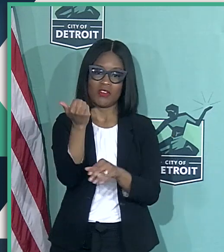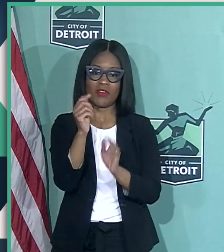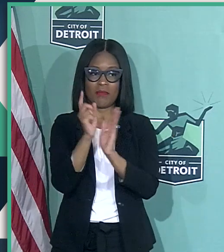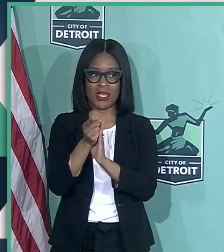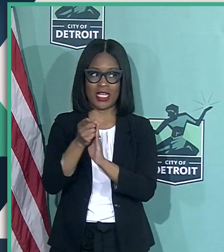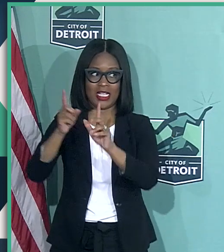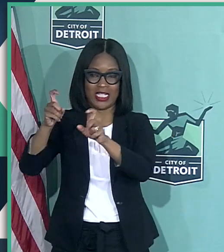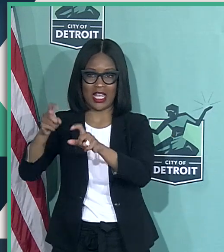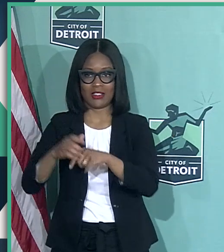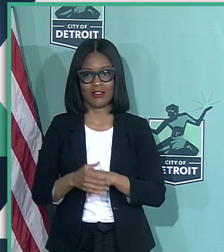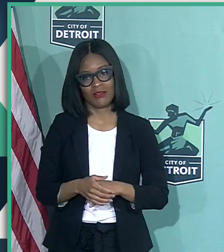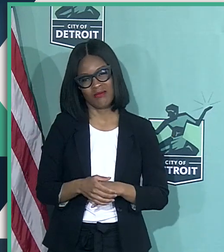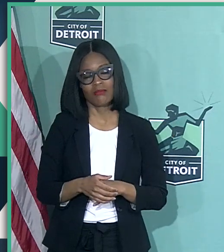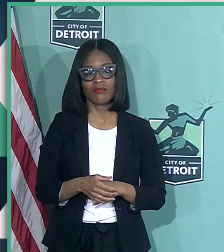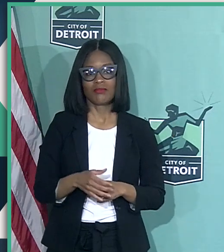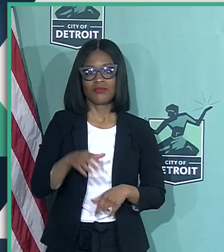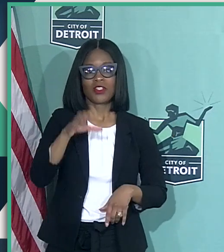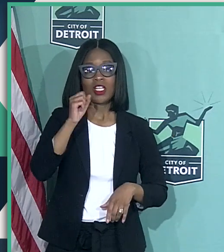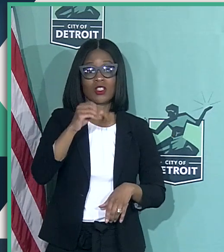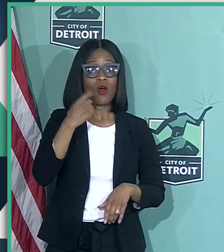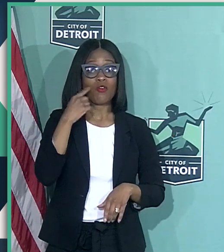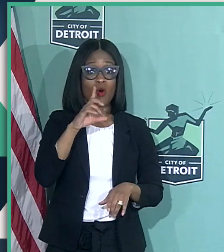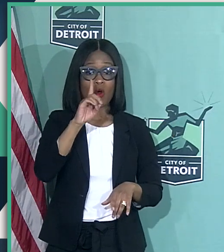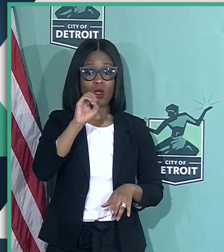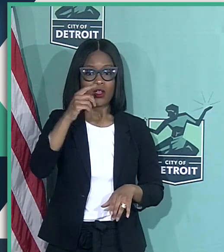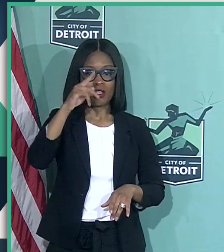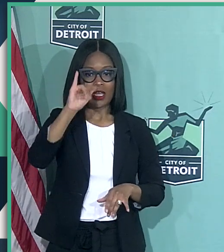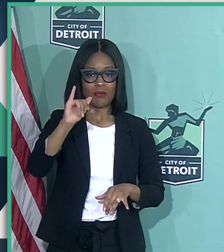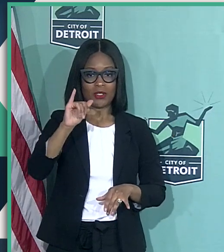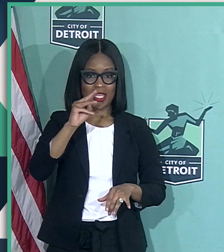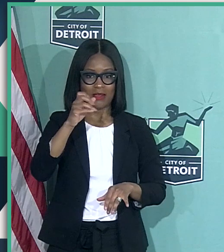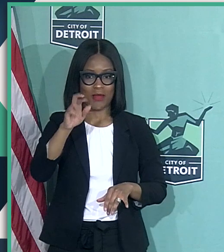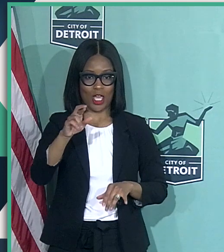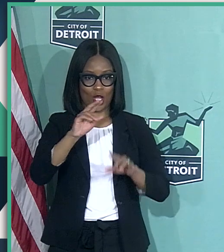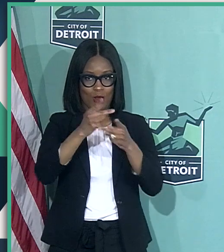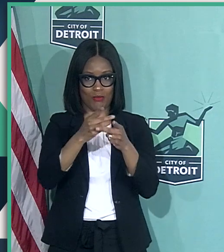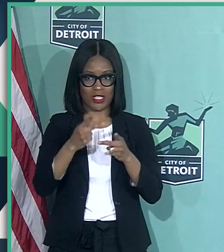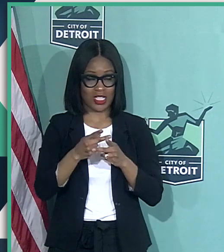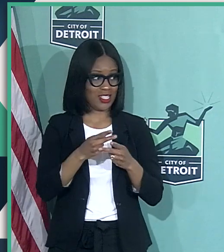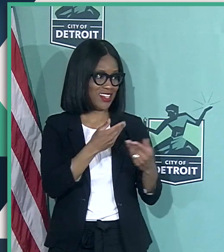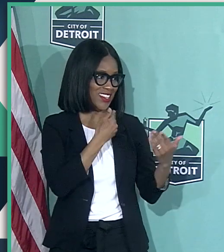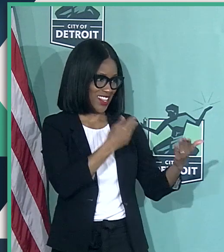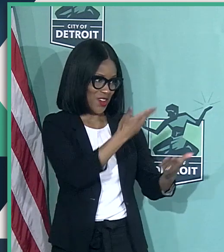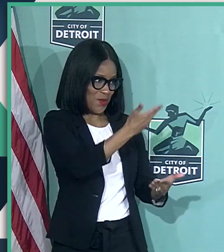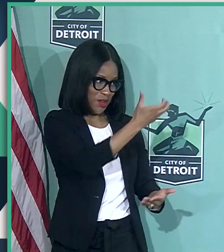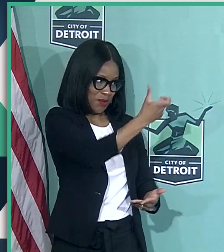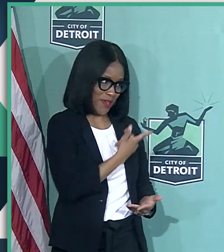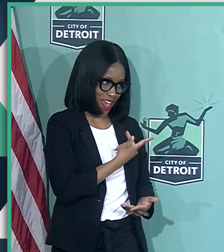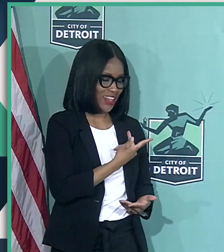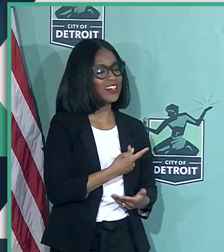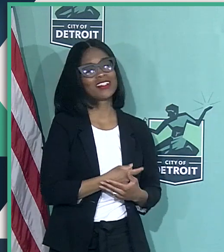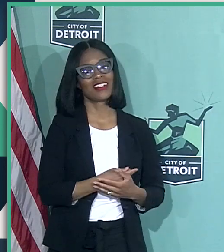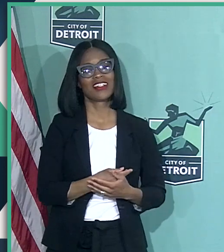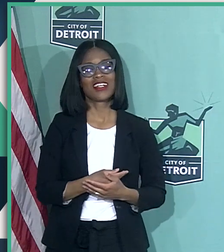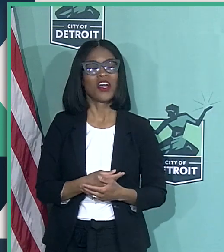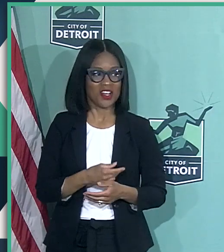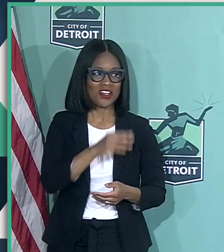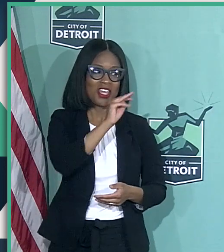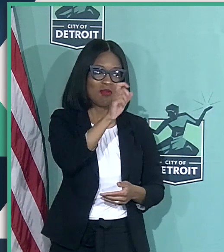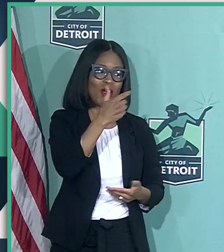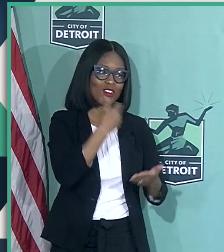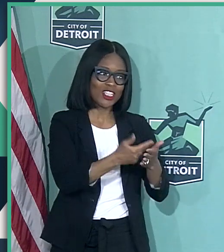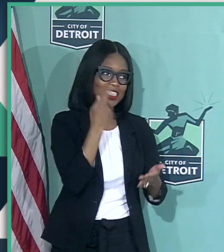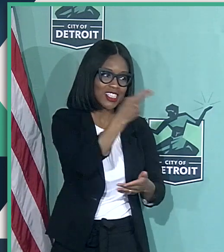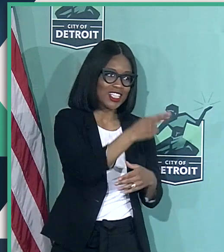In terms of the deputy mayor position, and welcome back, Deputy Mayor Mel. And Mel, good to see you.